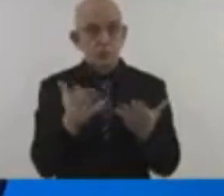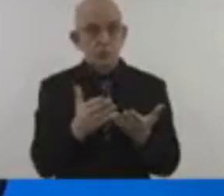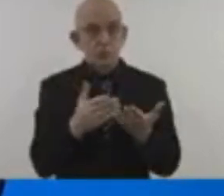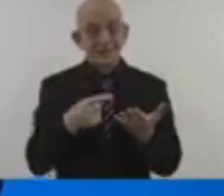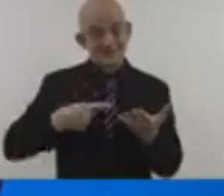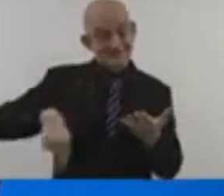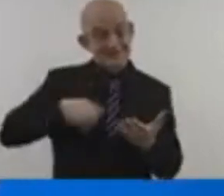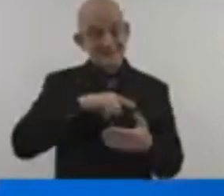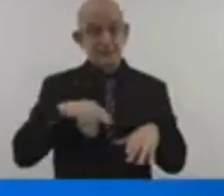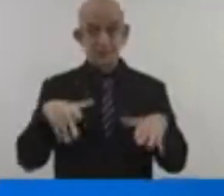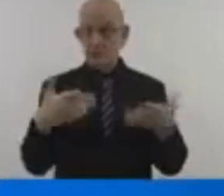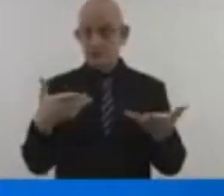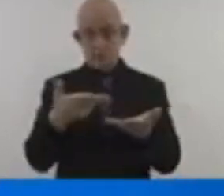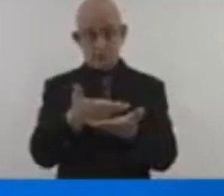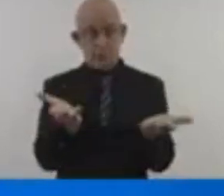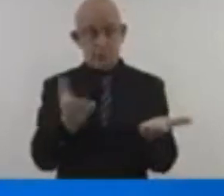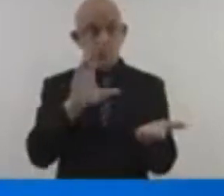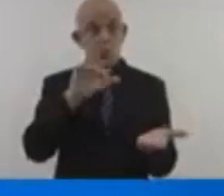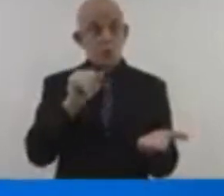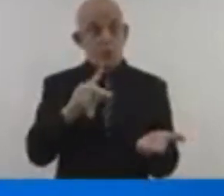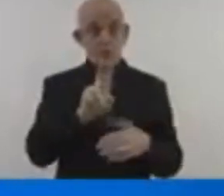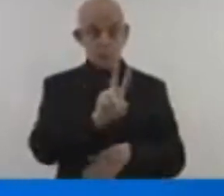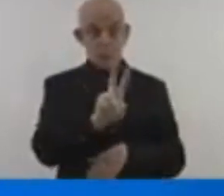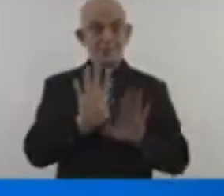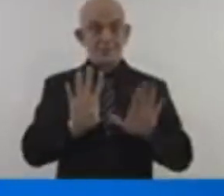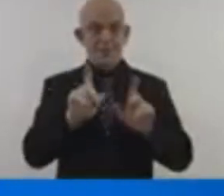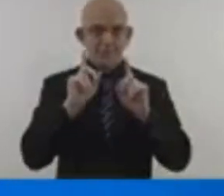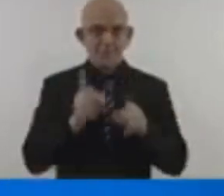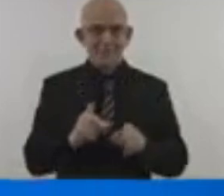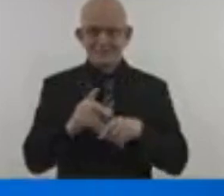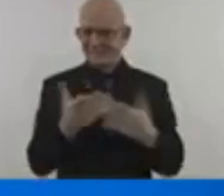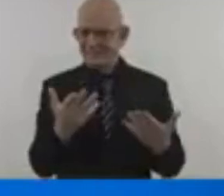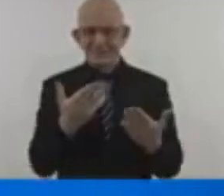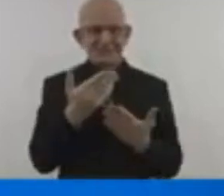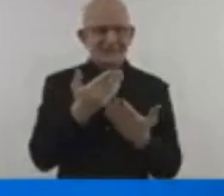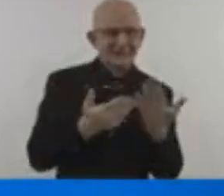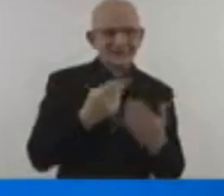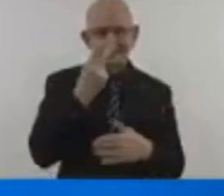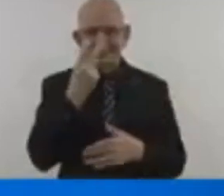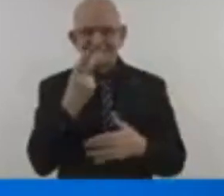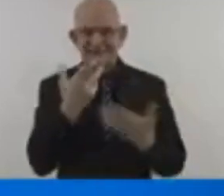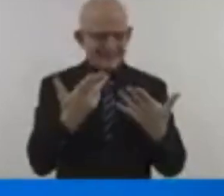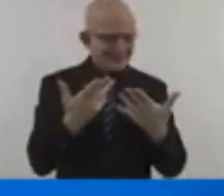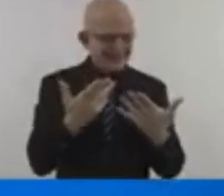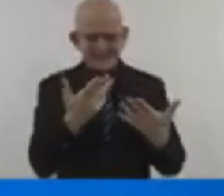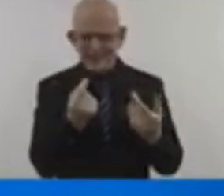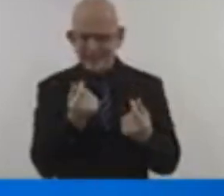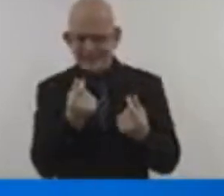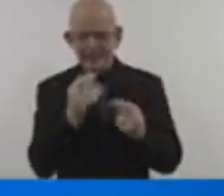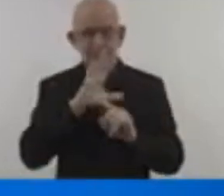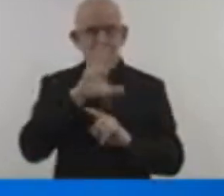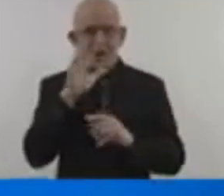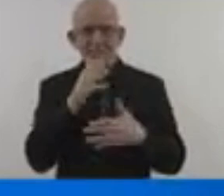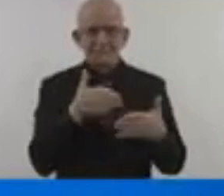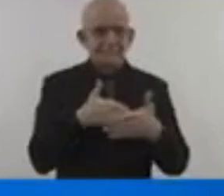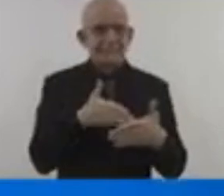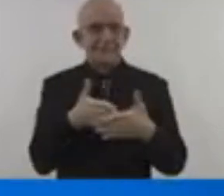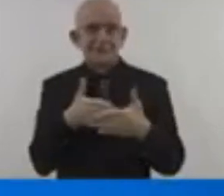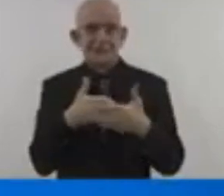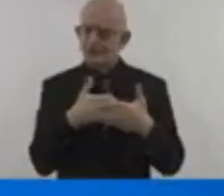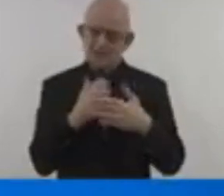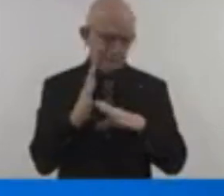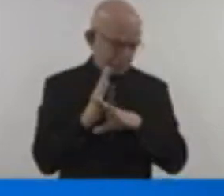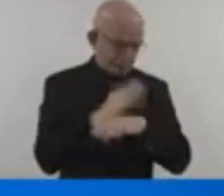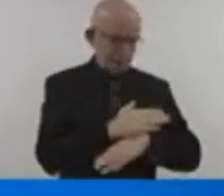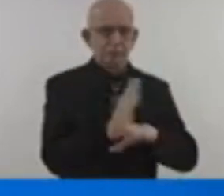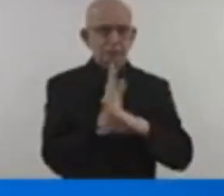it will be reached. We need a new finance goal that meets the moment. And five elements are critical to success.